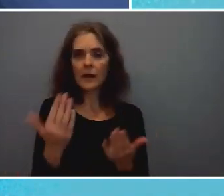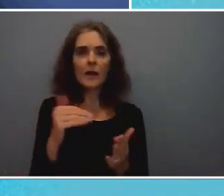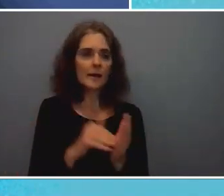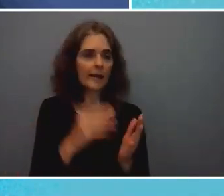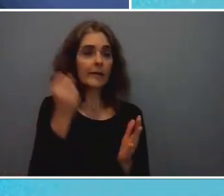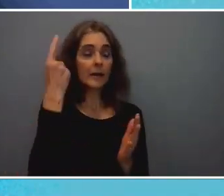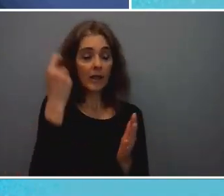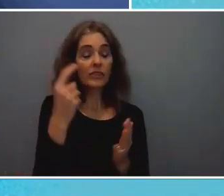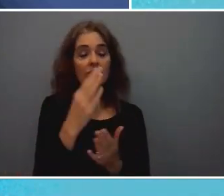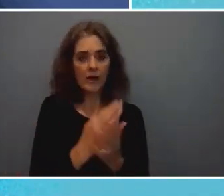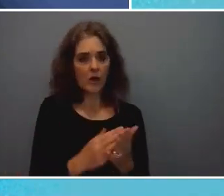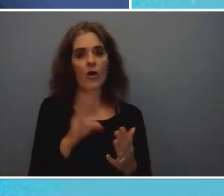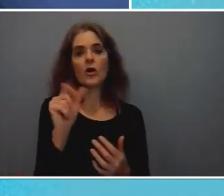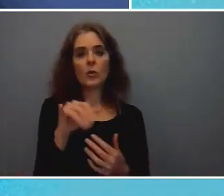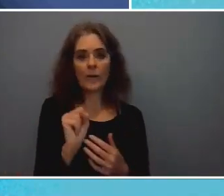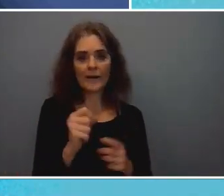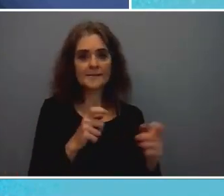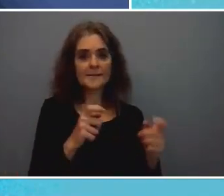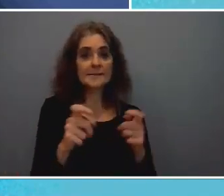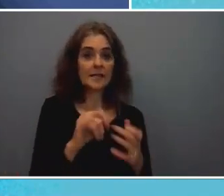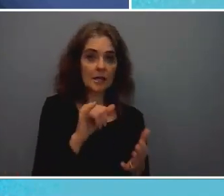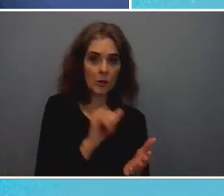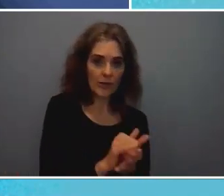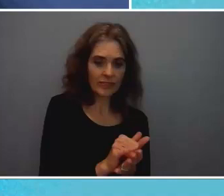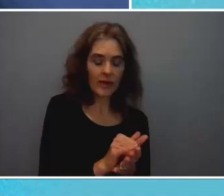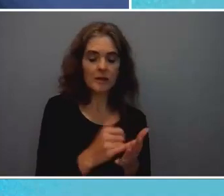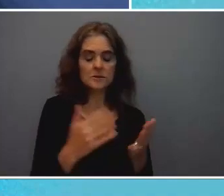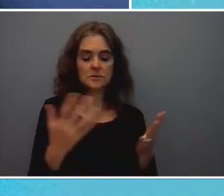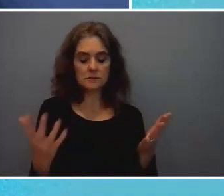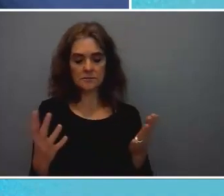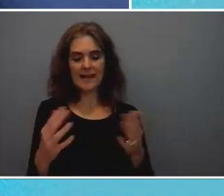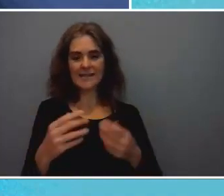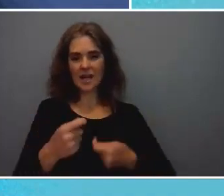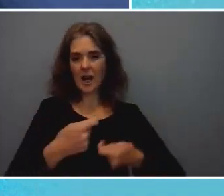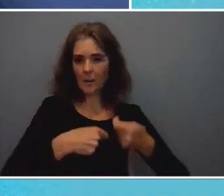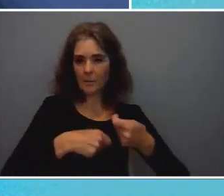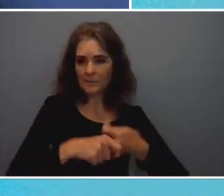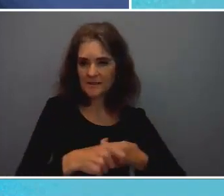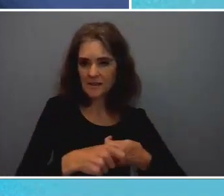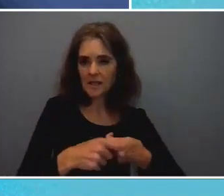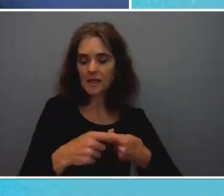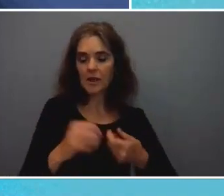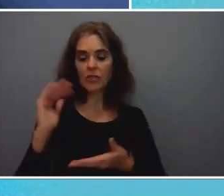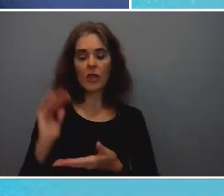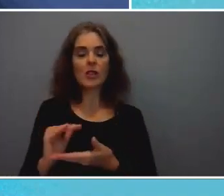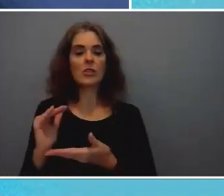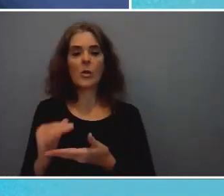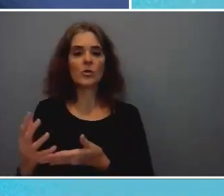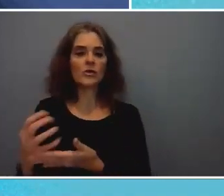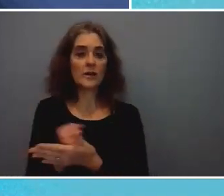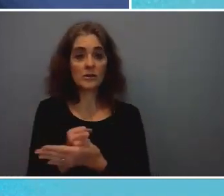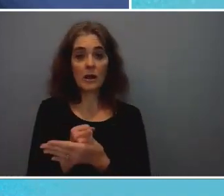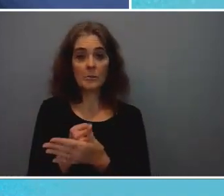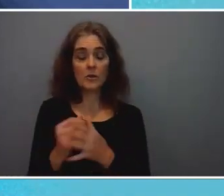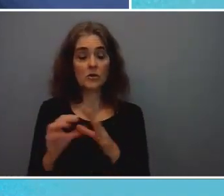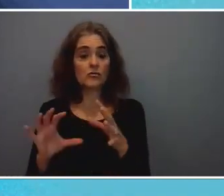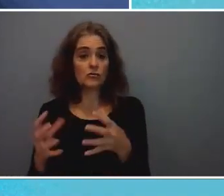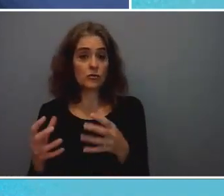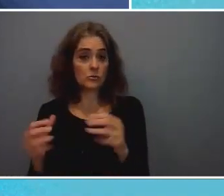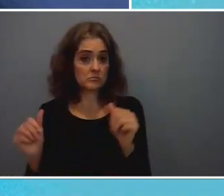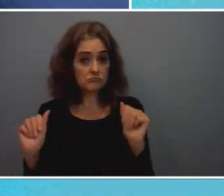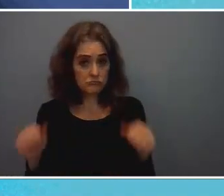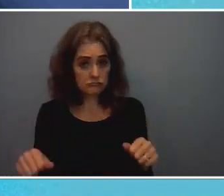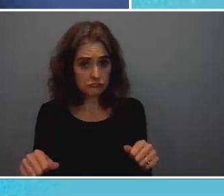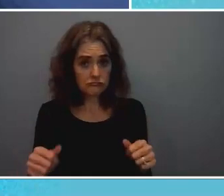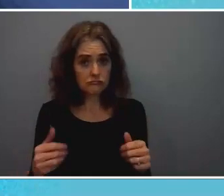of dealing with this and compensating the the the low income groups um uh